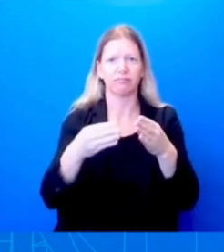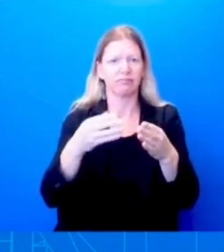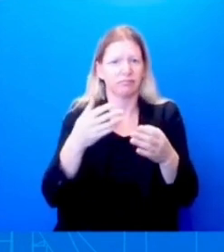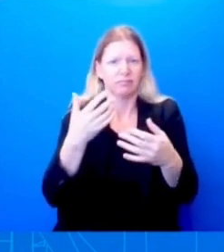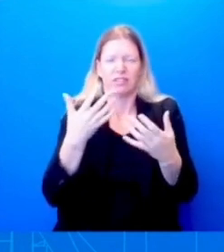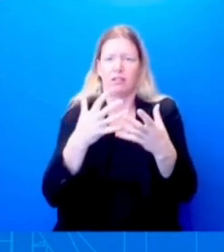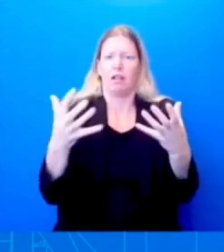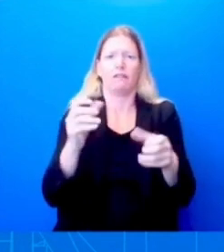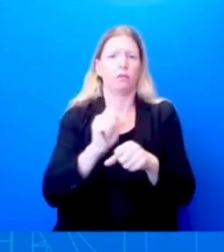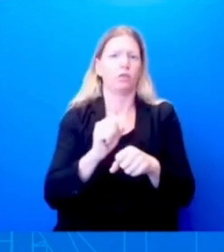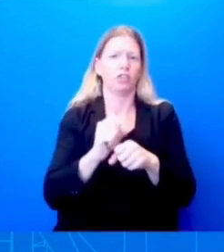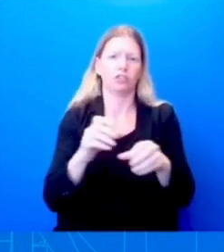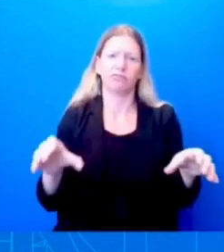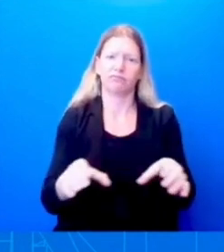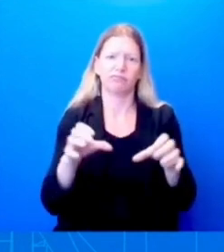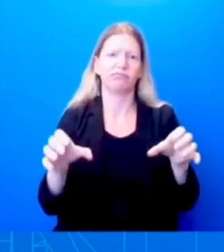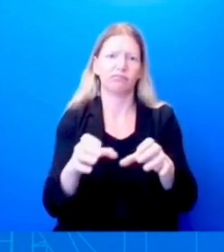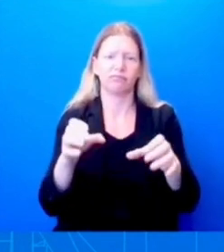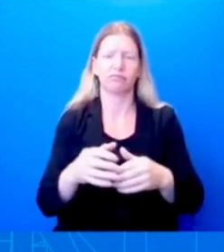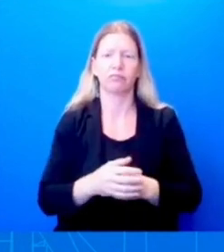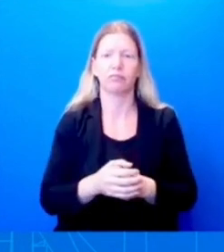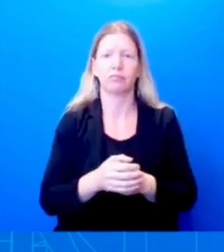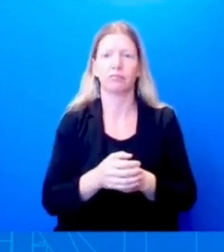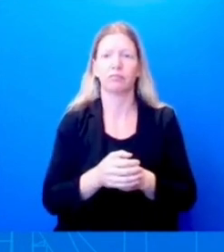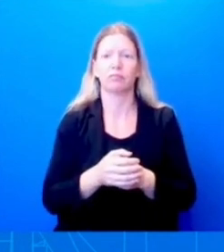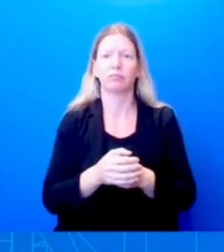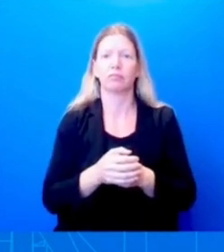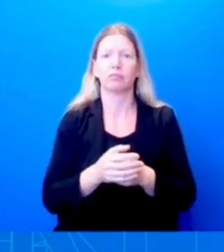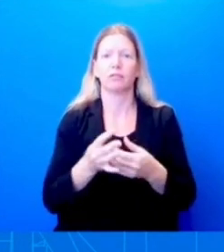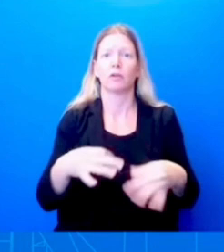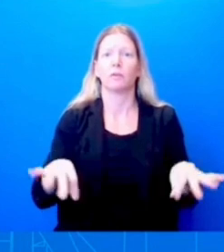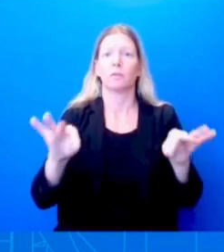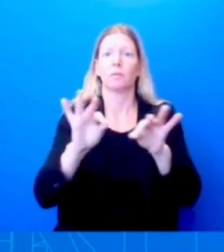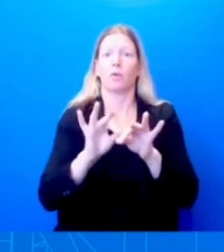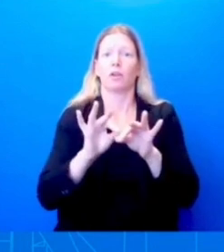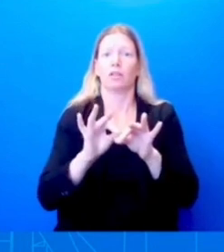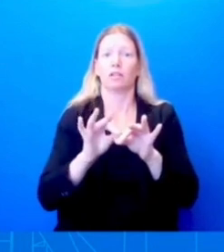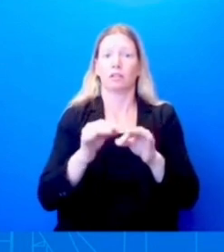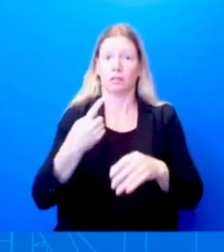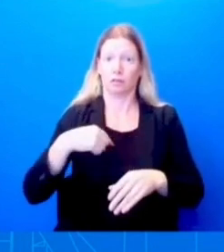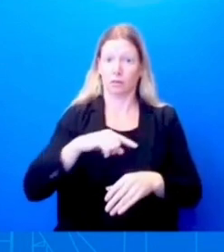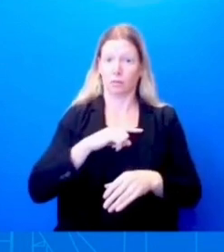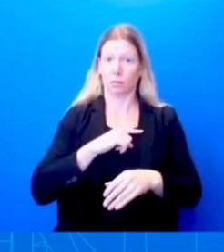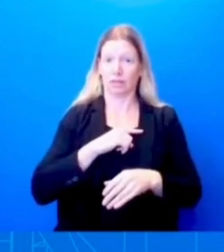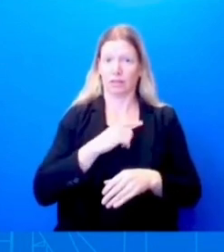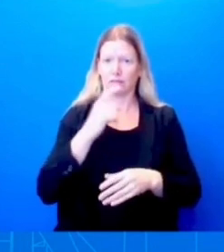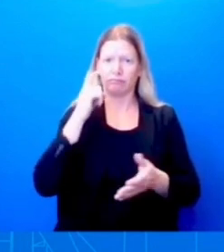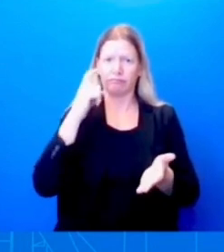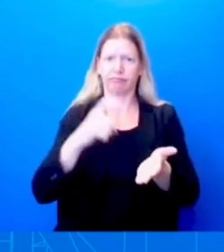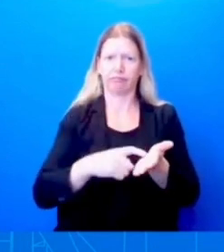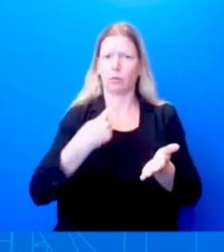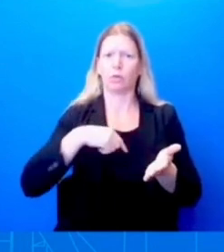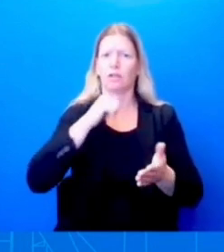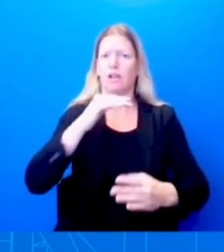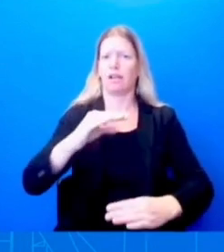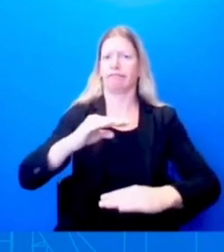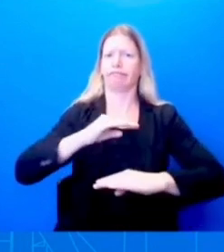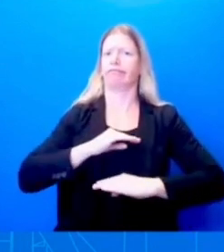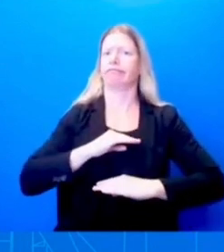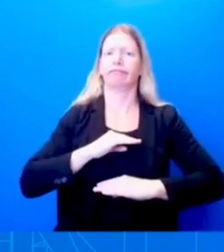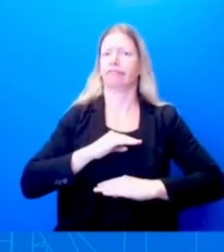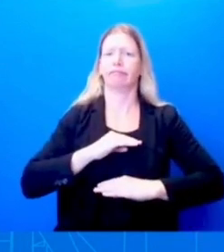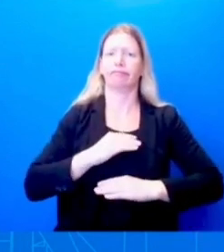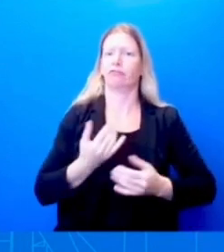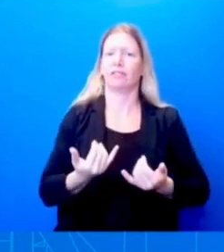while we're not where we want to be, we're certainly not where we used to be. The progress that has been made, not only